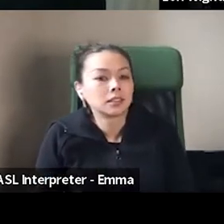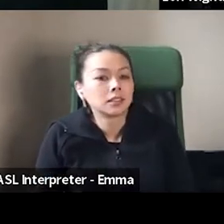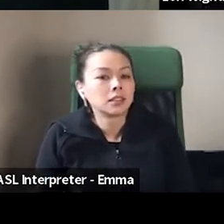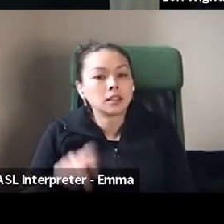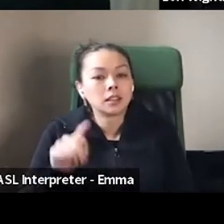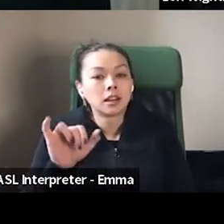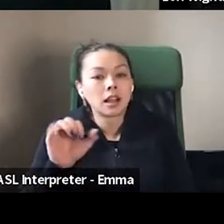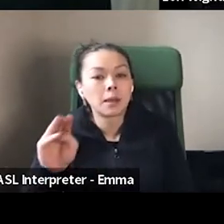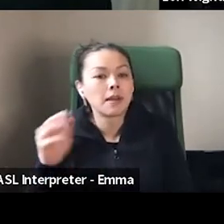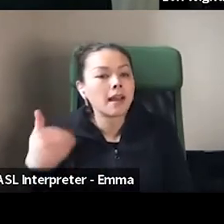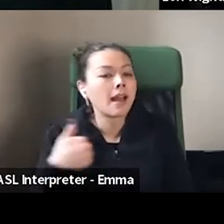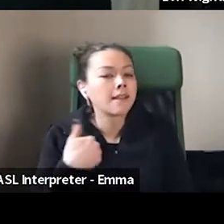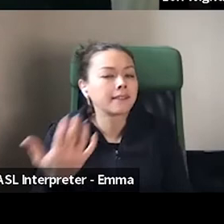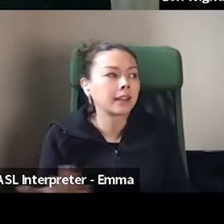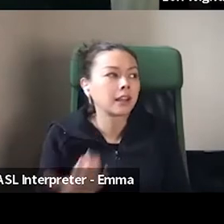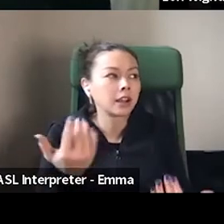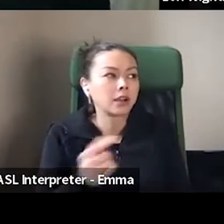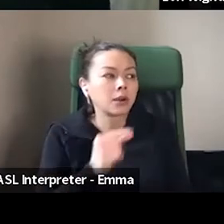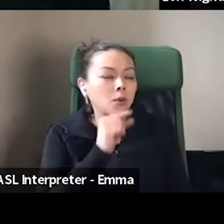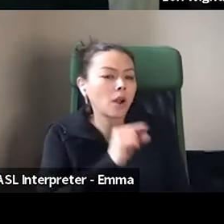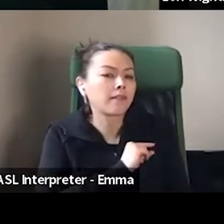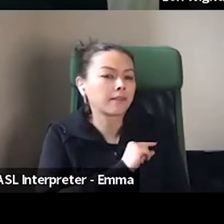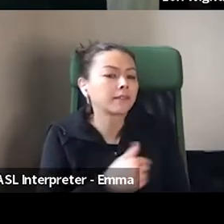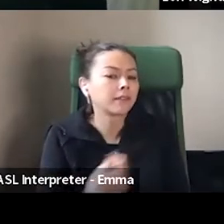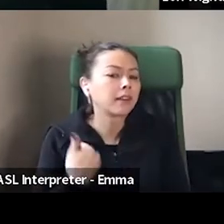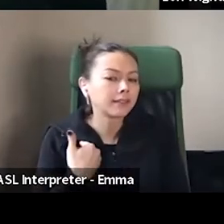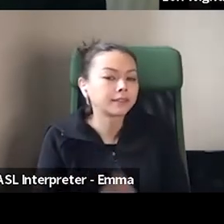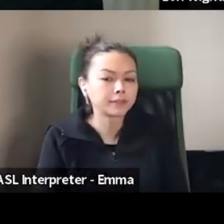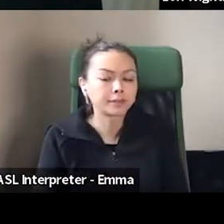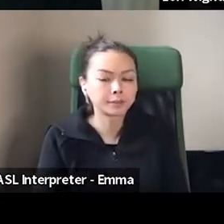Always my favorite part. I worked at a library at the library.